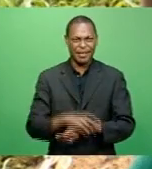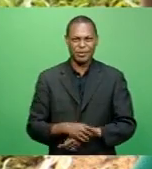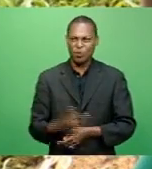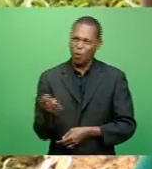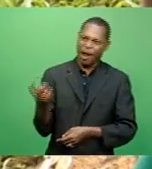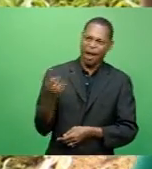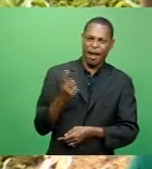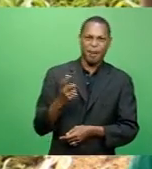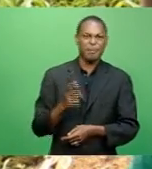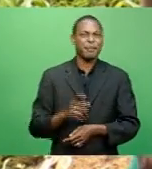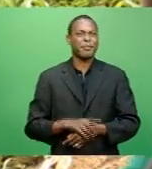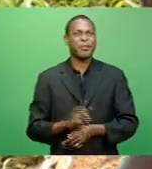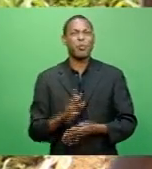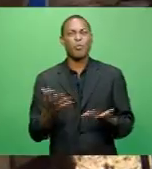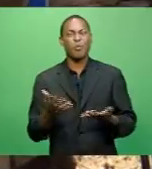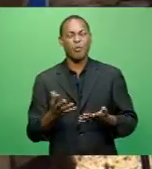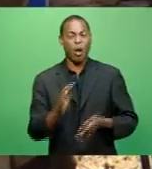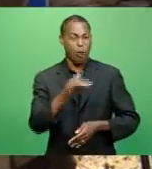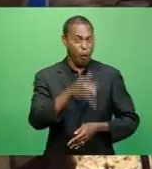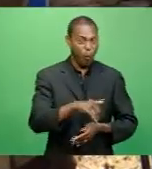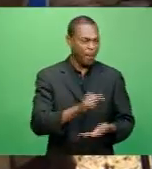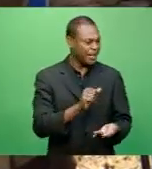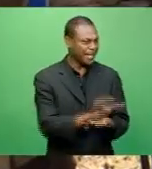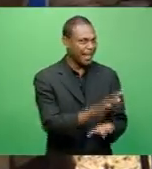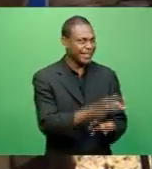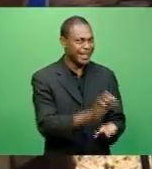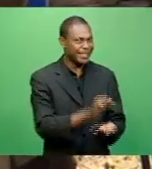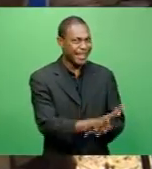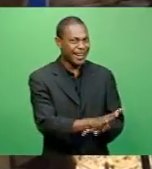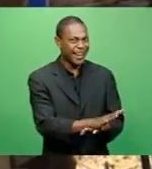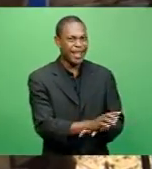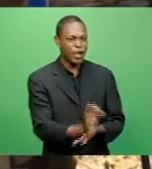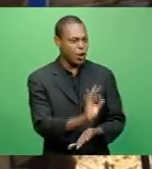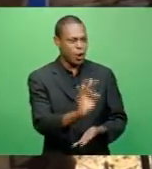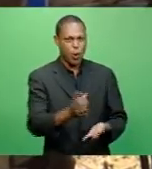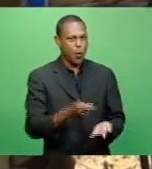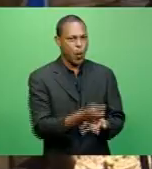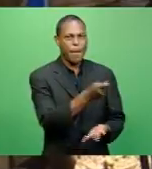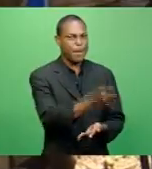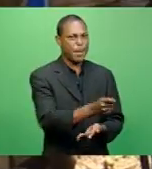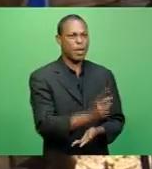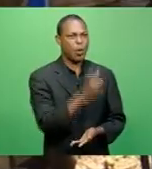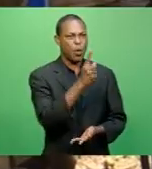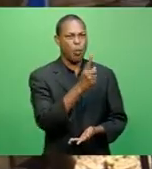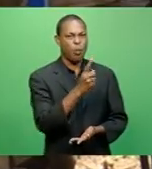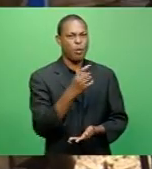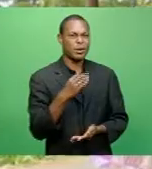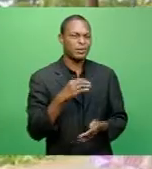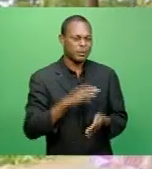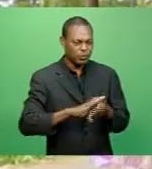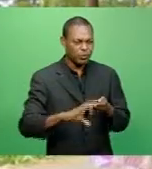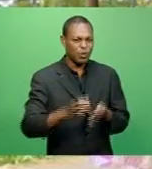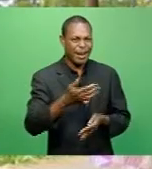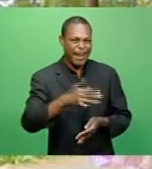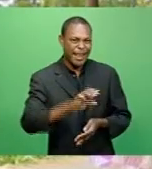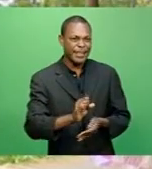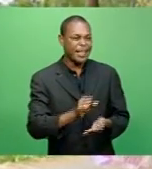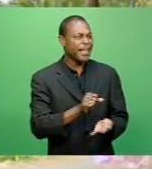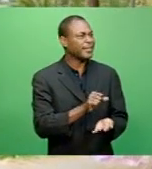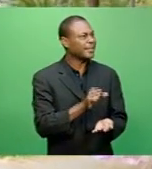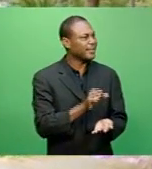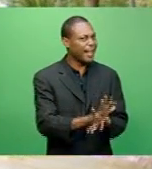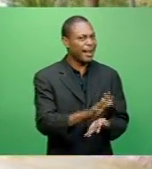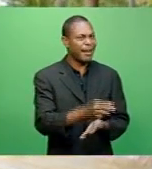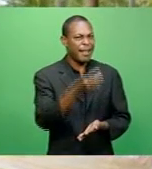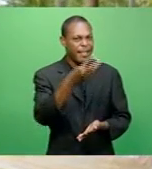home, sit here and sell our brooms. We don't have to pay $1.90 to go to Lambasa and sell the brooms for $3. Here,